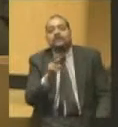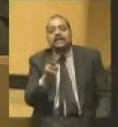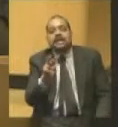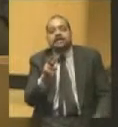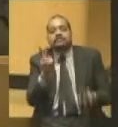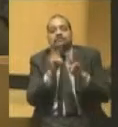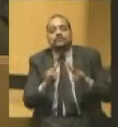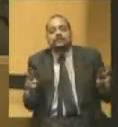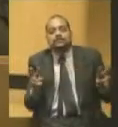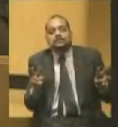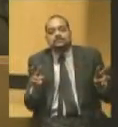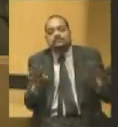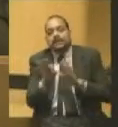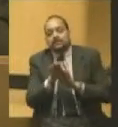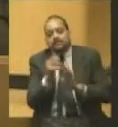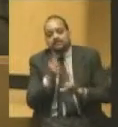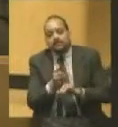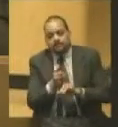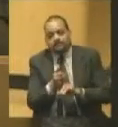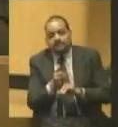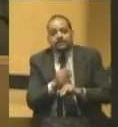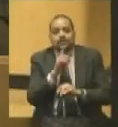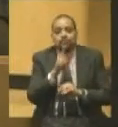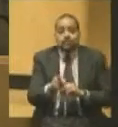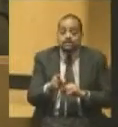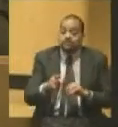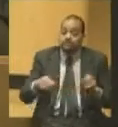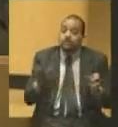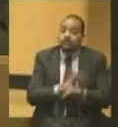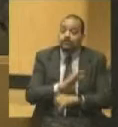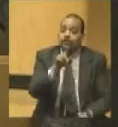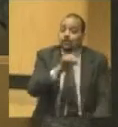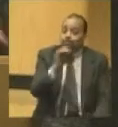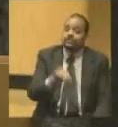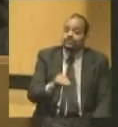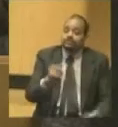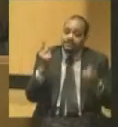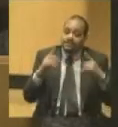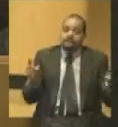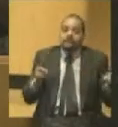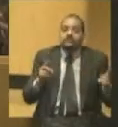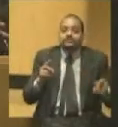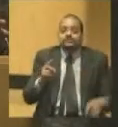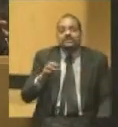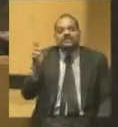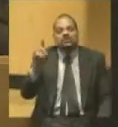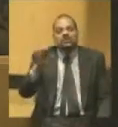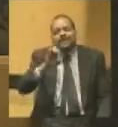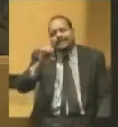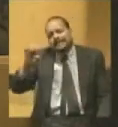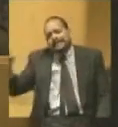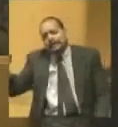They were, I would say, completely successful. In the end, even Democrats in the East